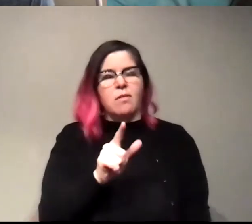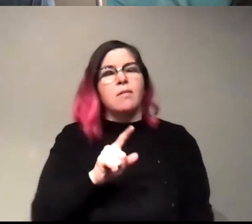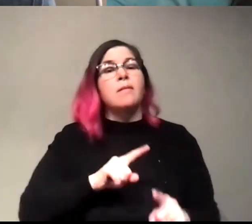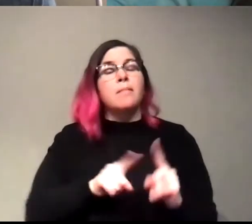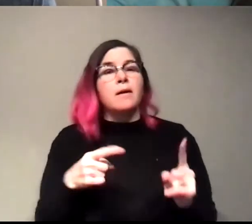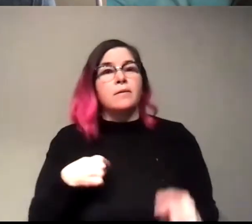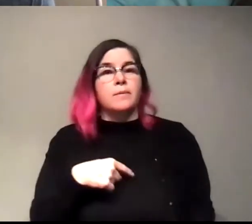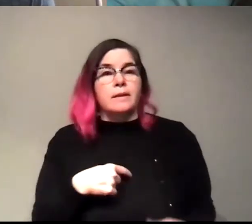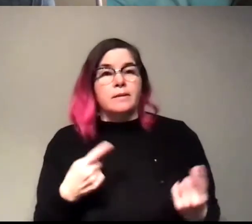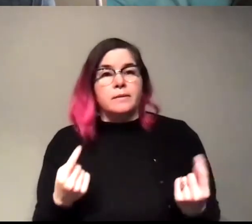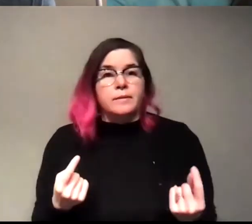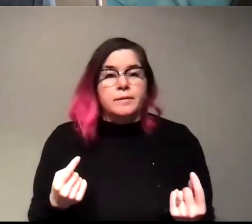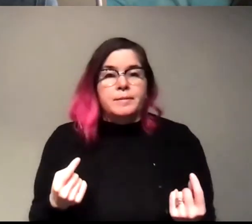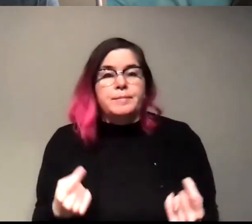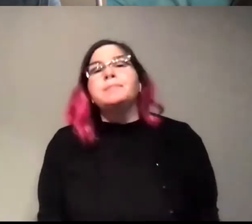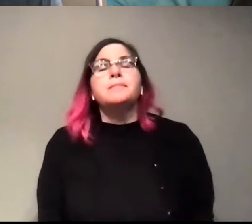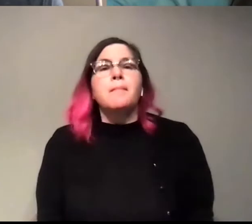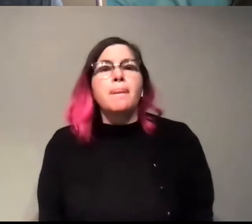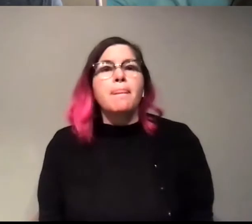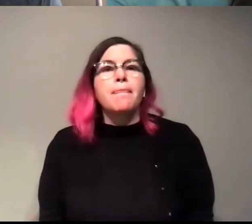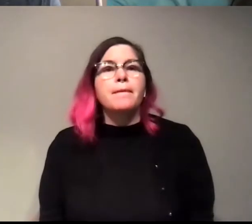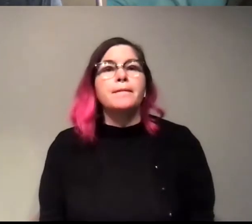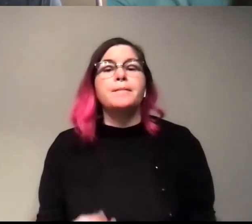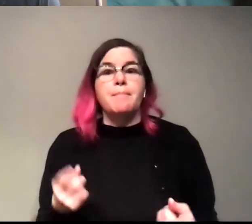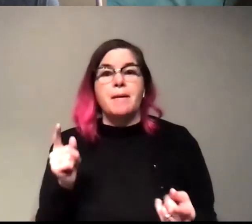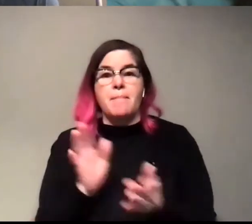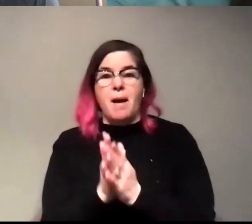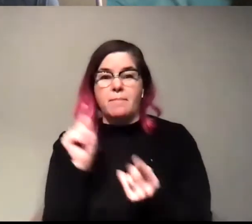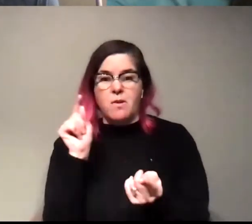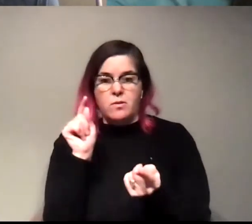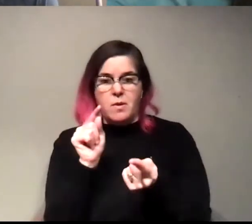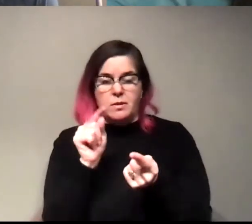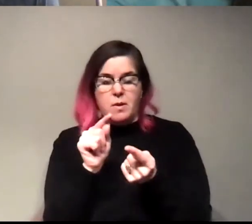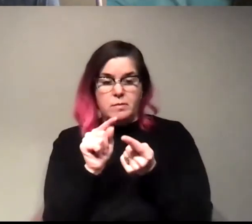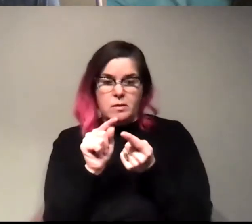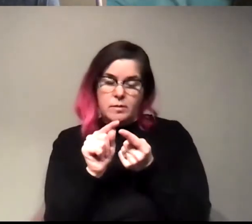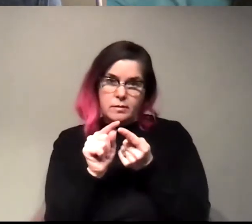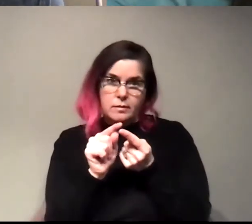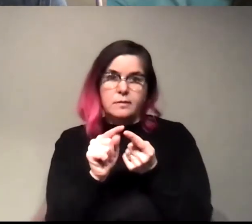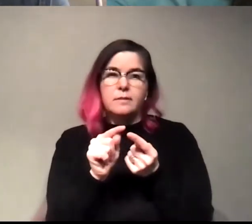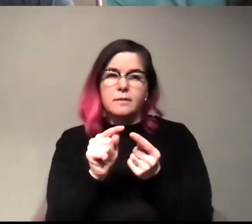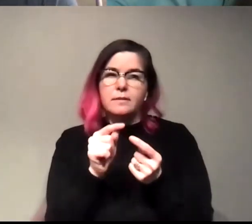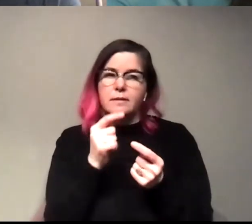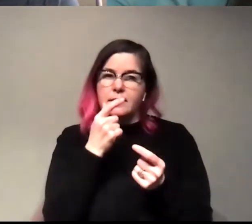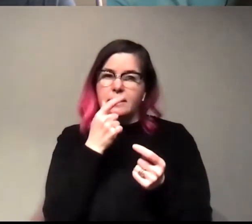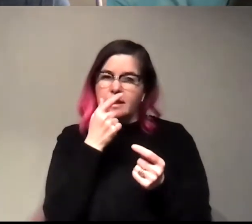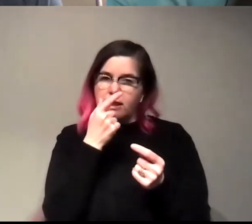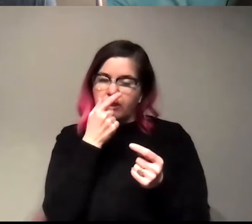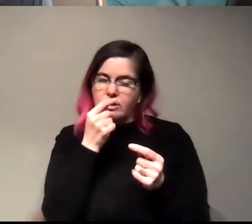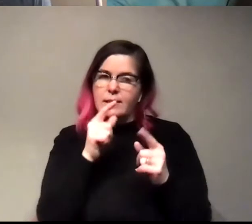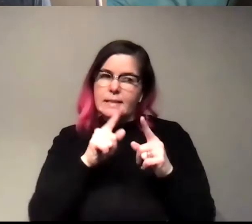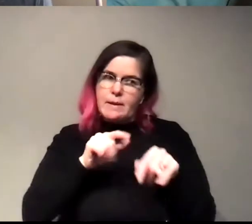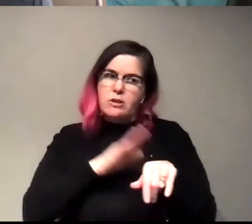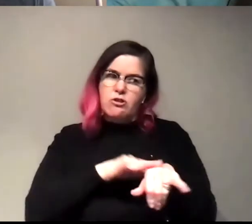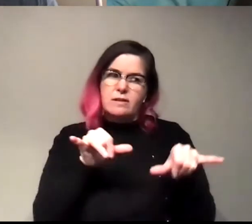can, um, you know, so once you make them that small, they start getting, you know, interesting size dependent properties that we